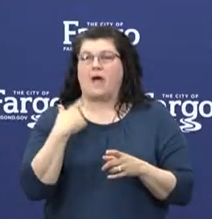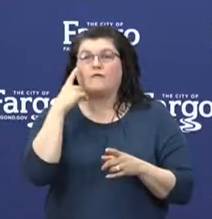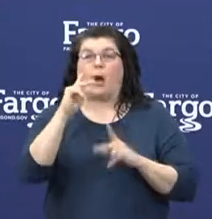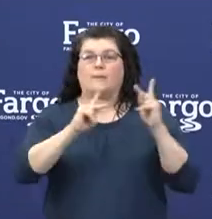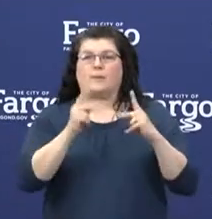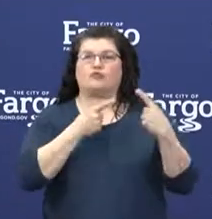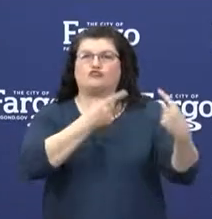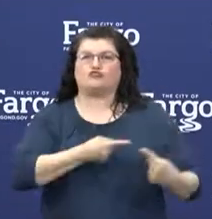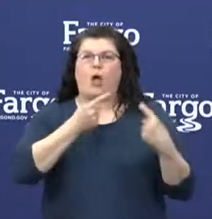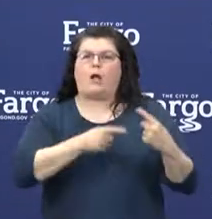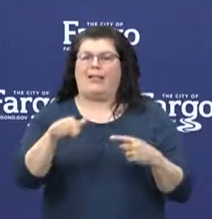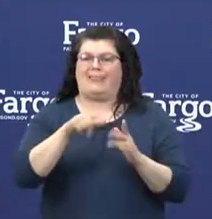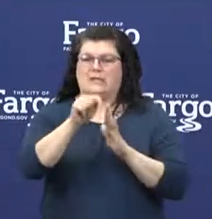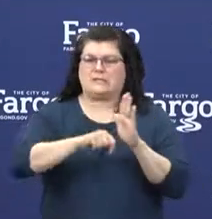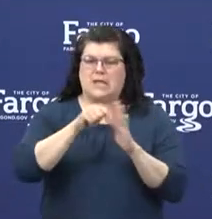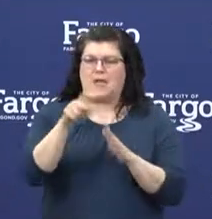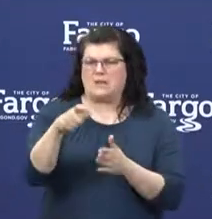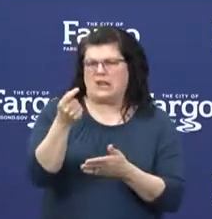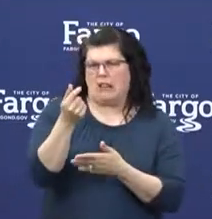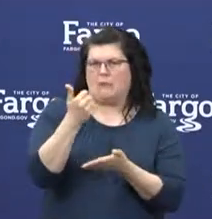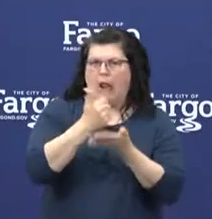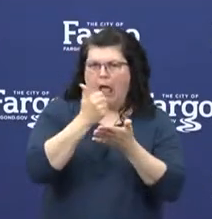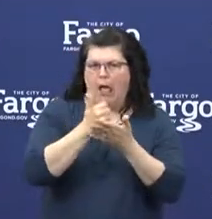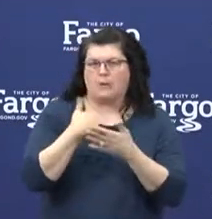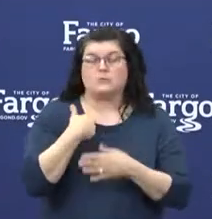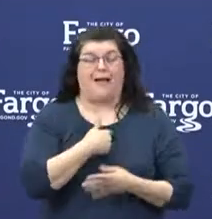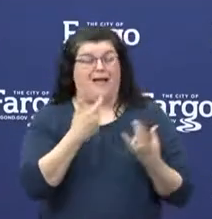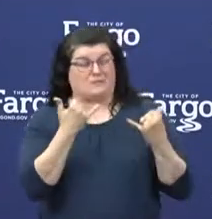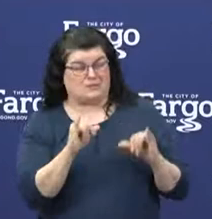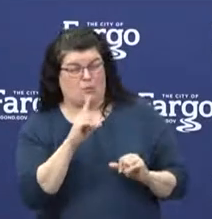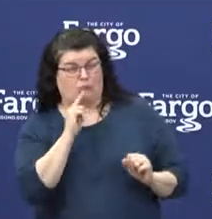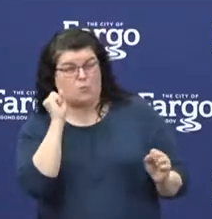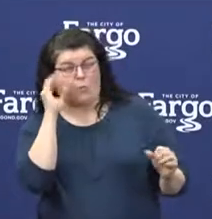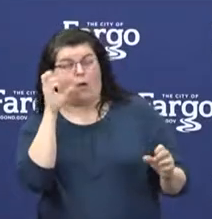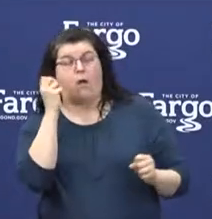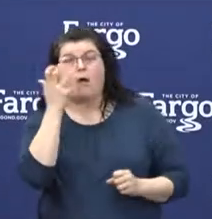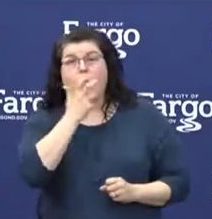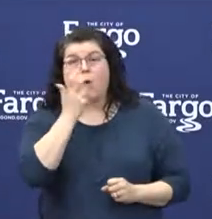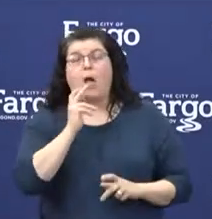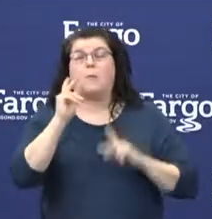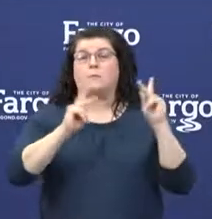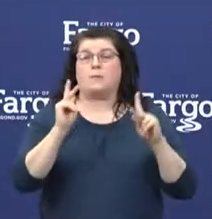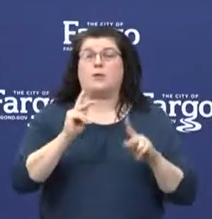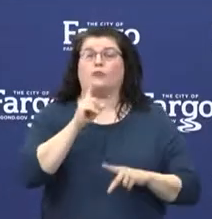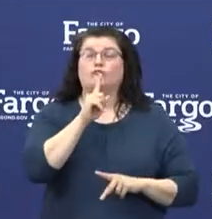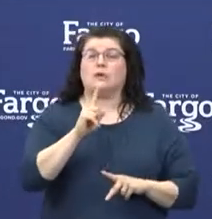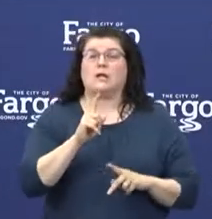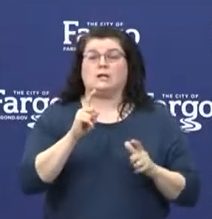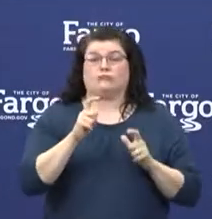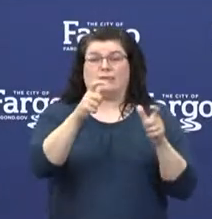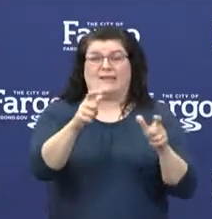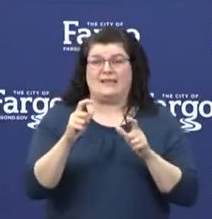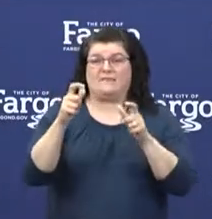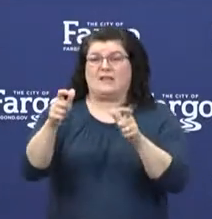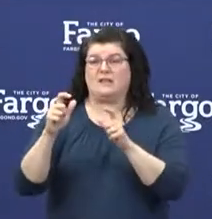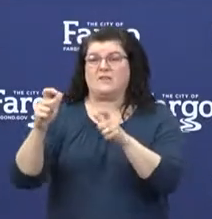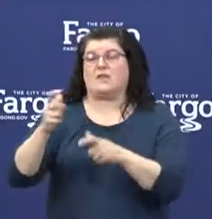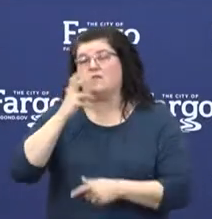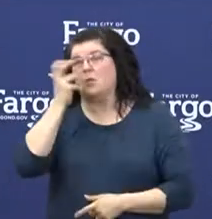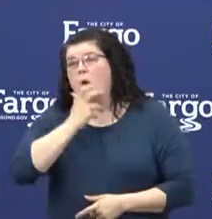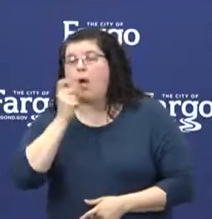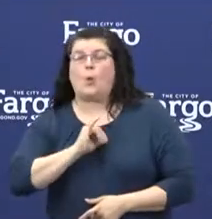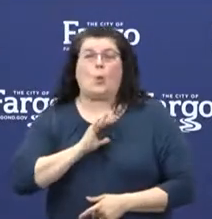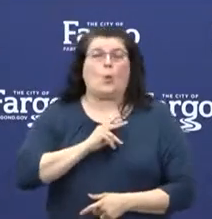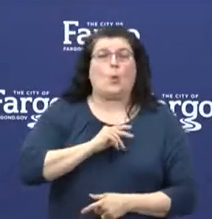need a little help. I continue to be amazed and humbled by the generosity of our employees and our communities. We are truly stronger